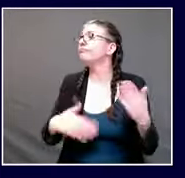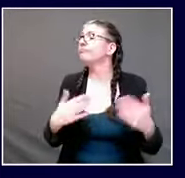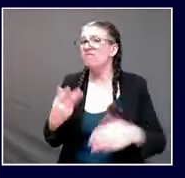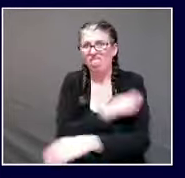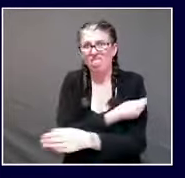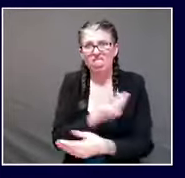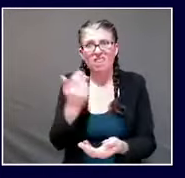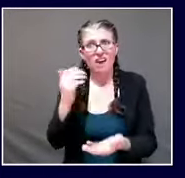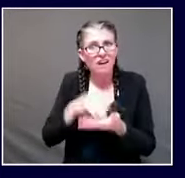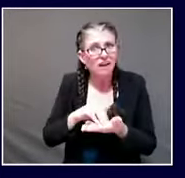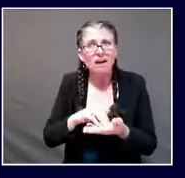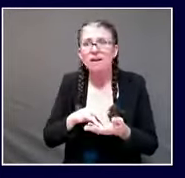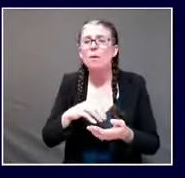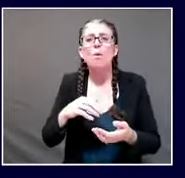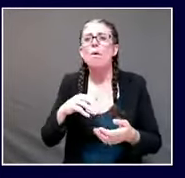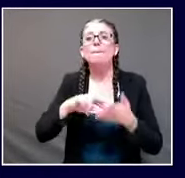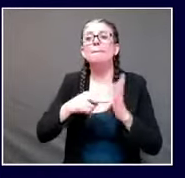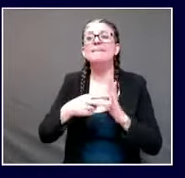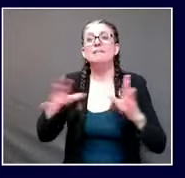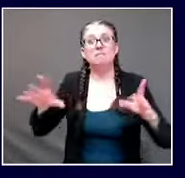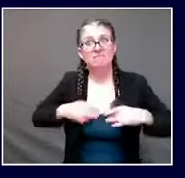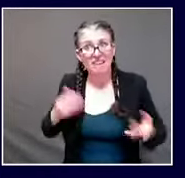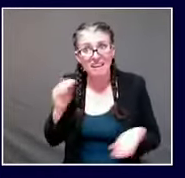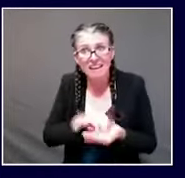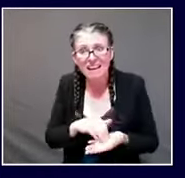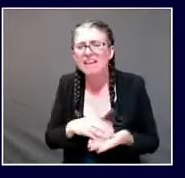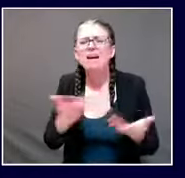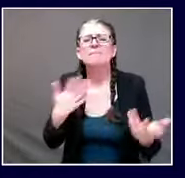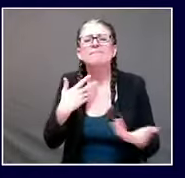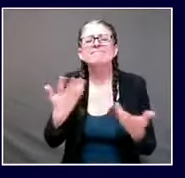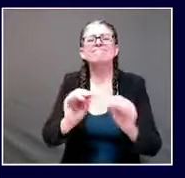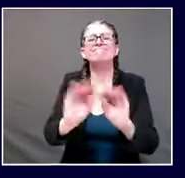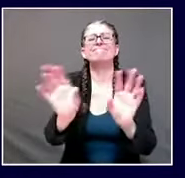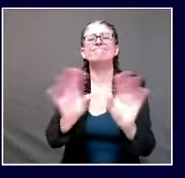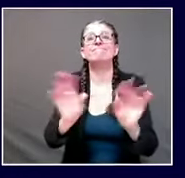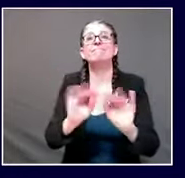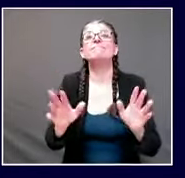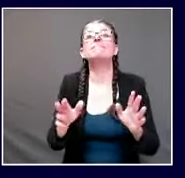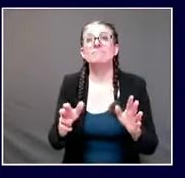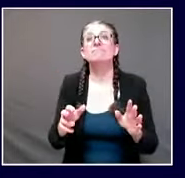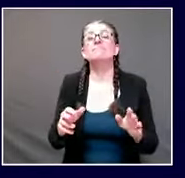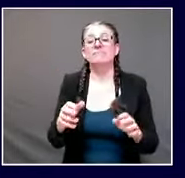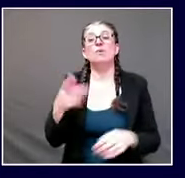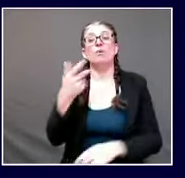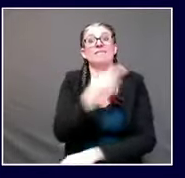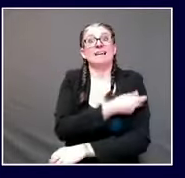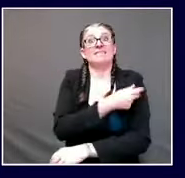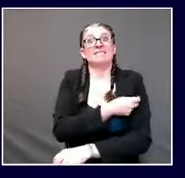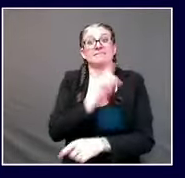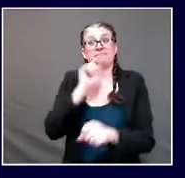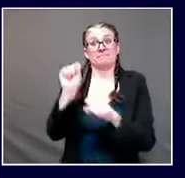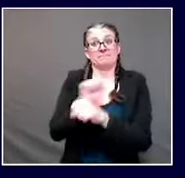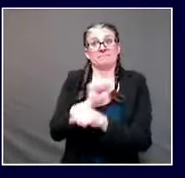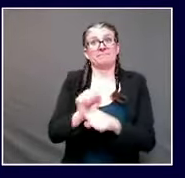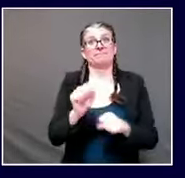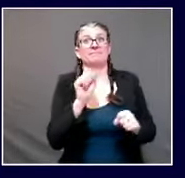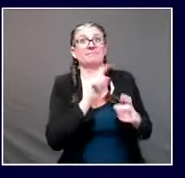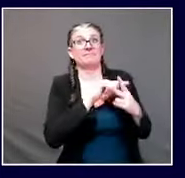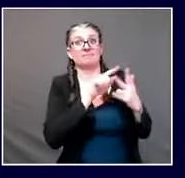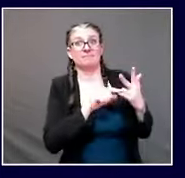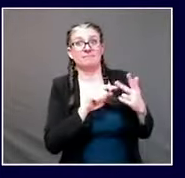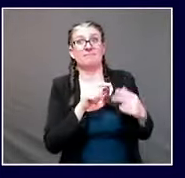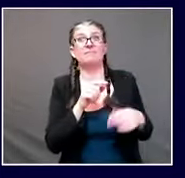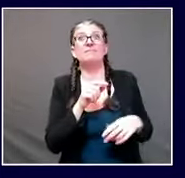do we have any idea what the lasting duration of immunity might be and could it be that this will be like flu